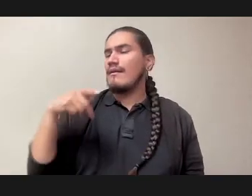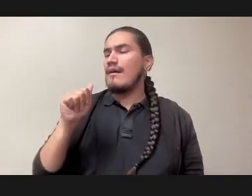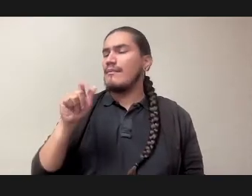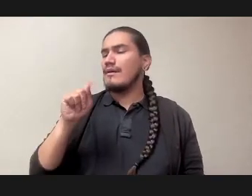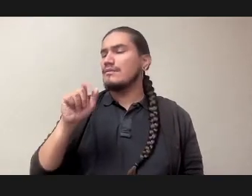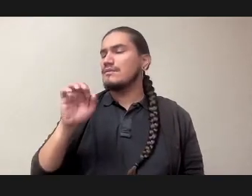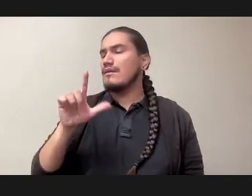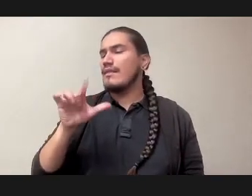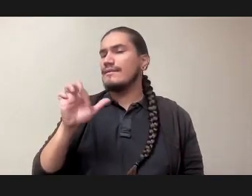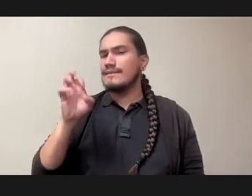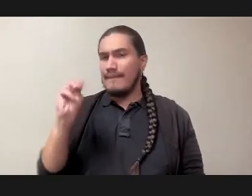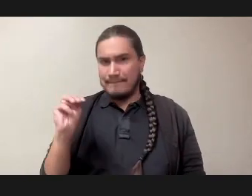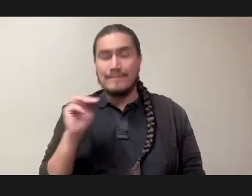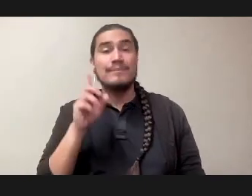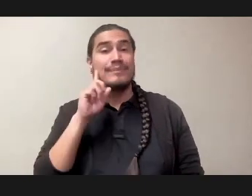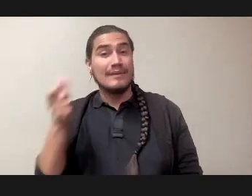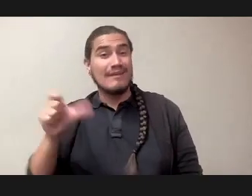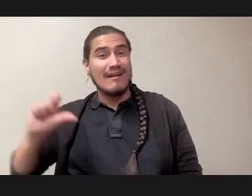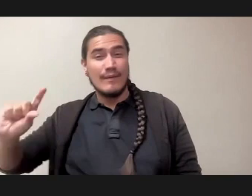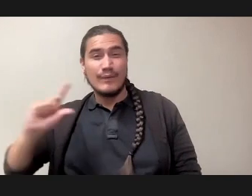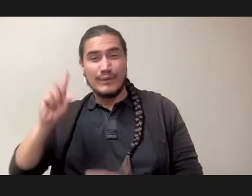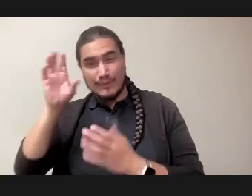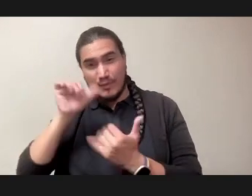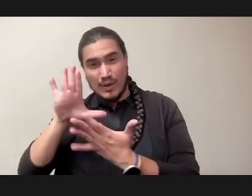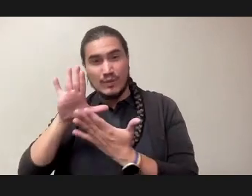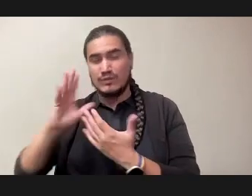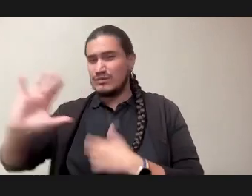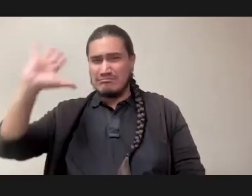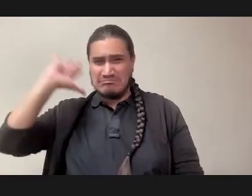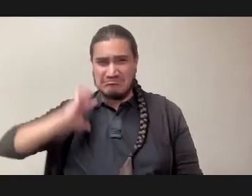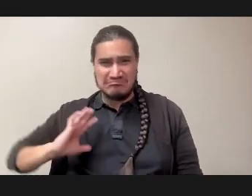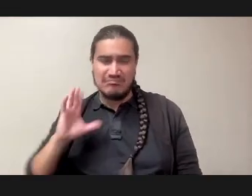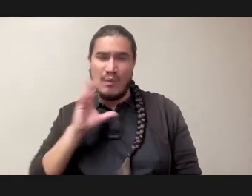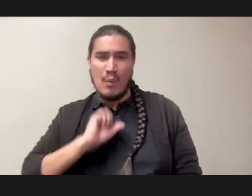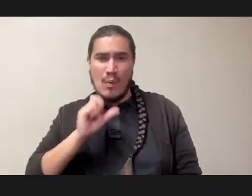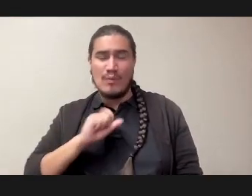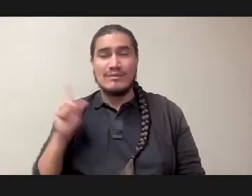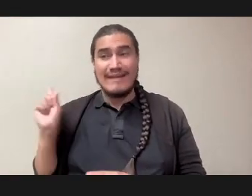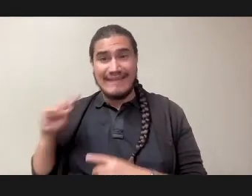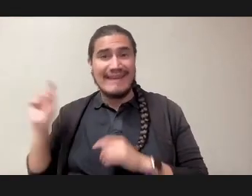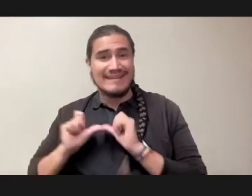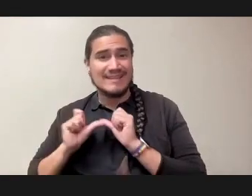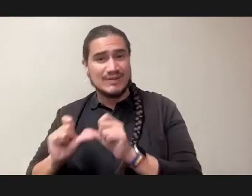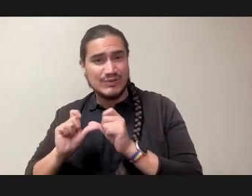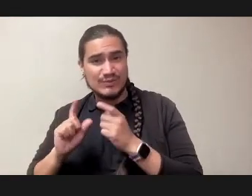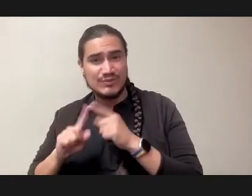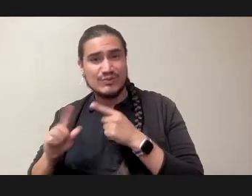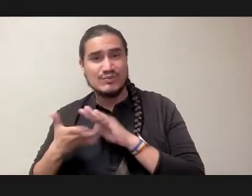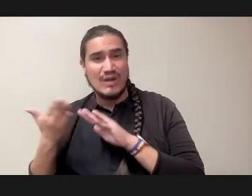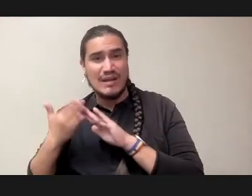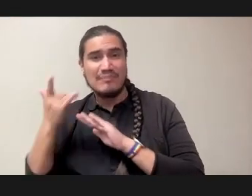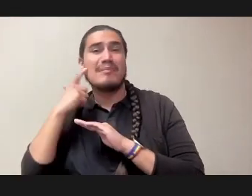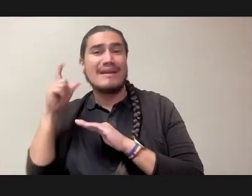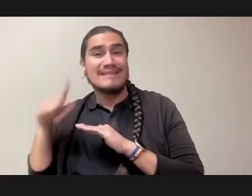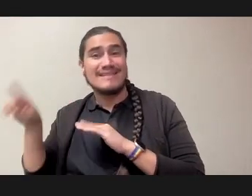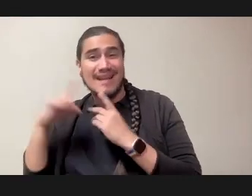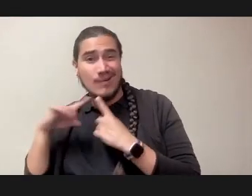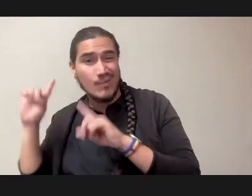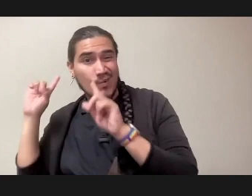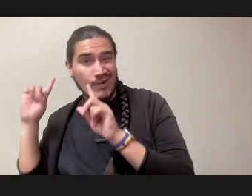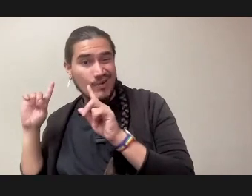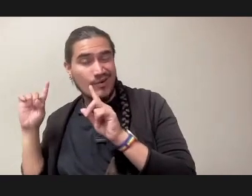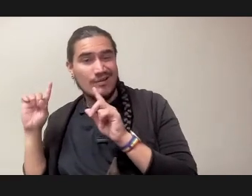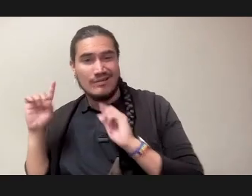so old, and they've continued because they work. So I think it's